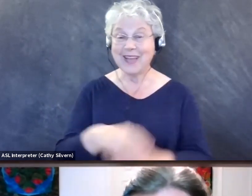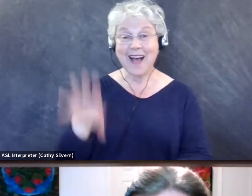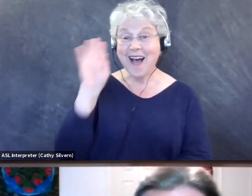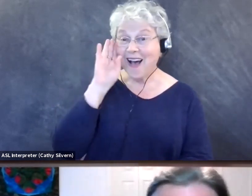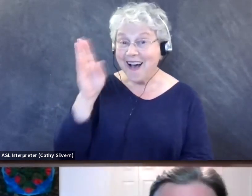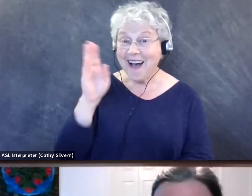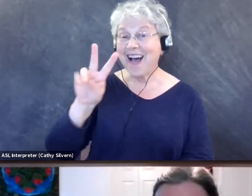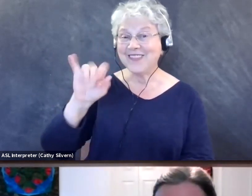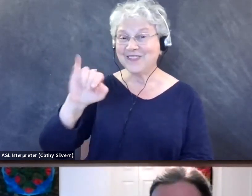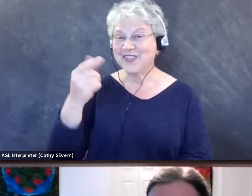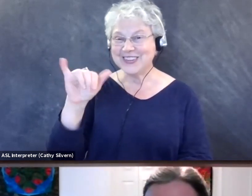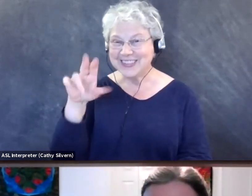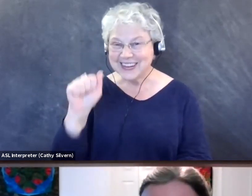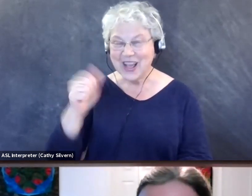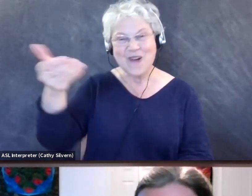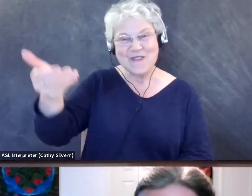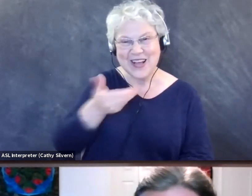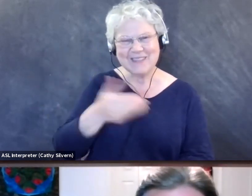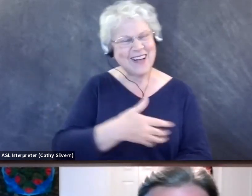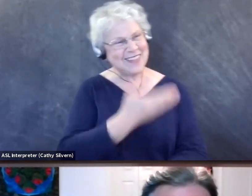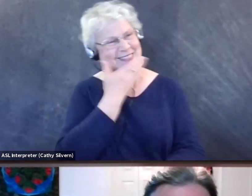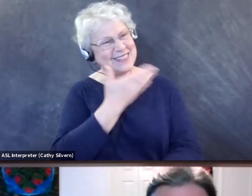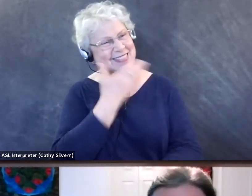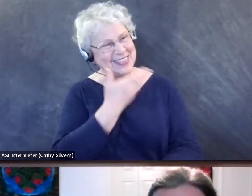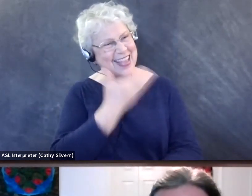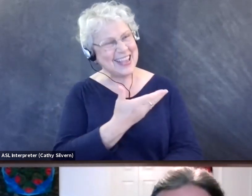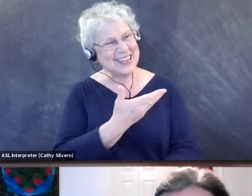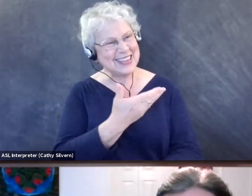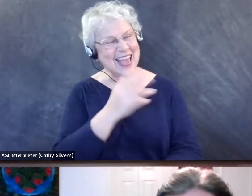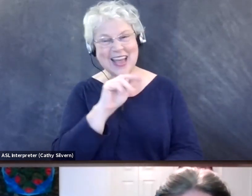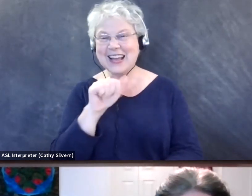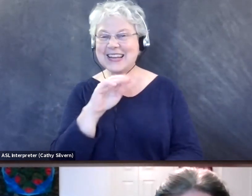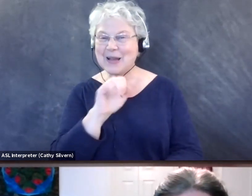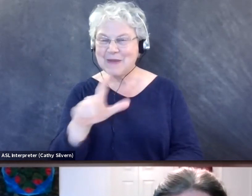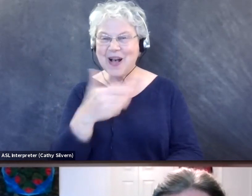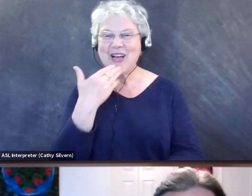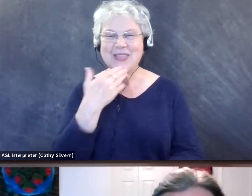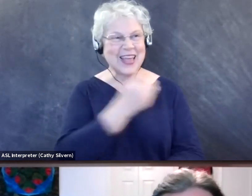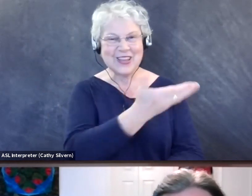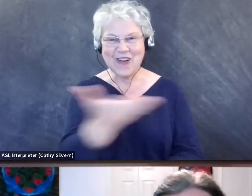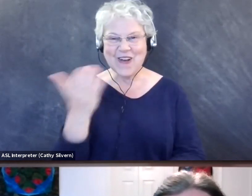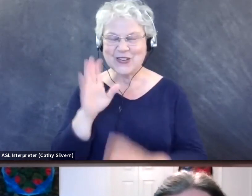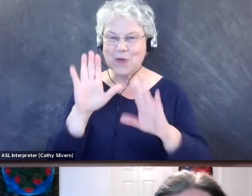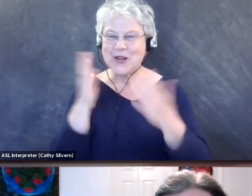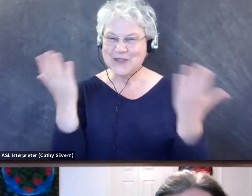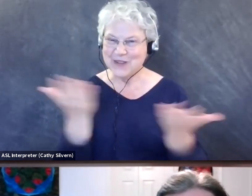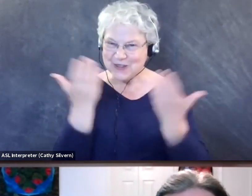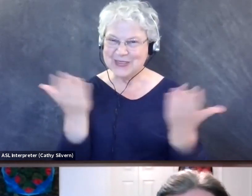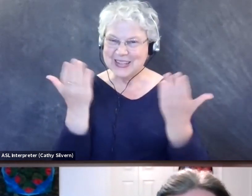Hi, welcome. Hi. Thank you, Faya. Thank you, Namal. Thank you, everyone. It's wonderful to be here.